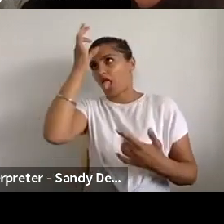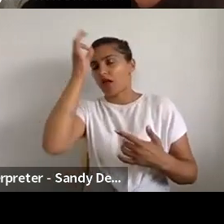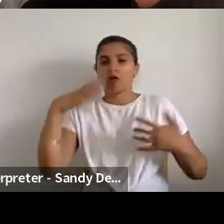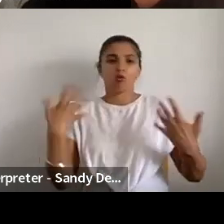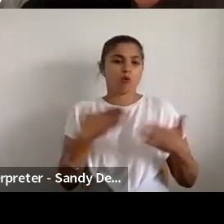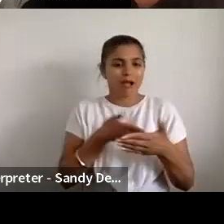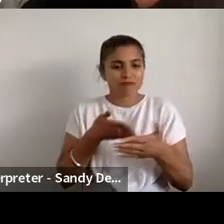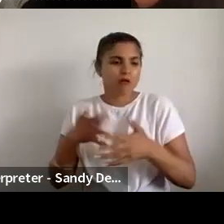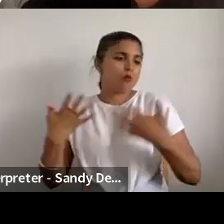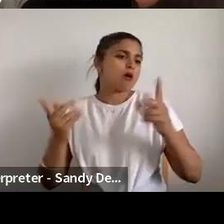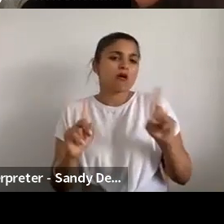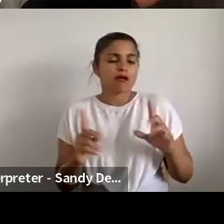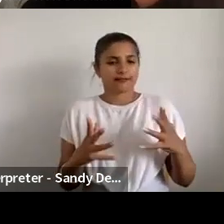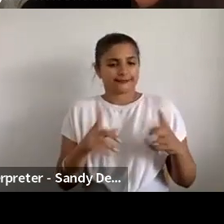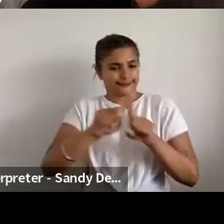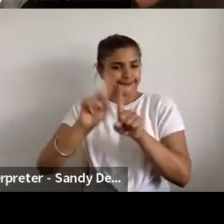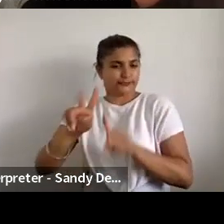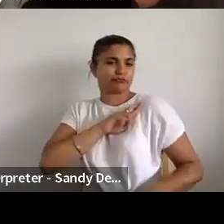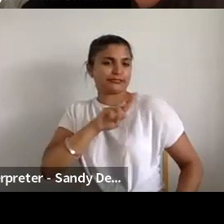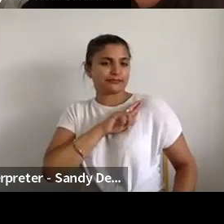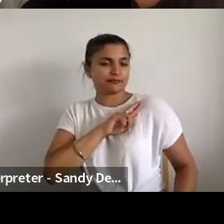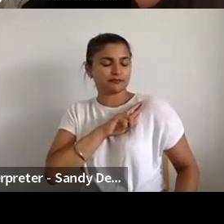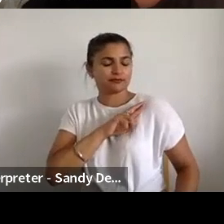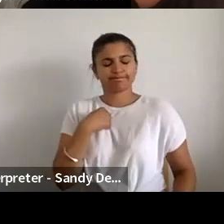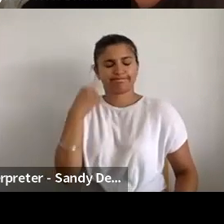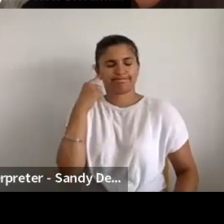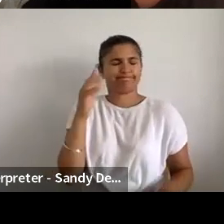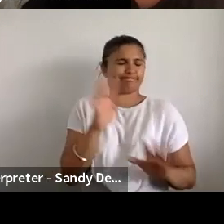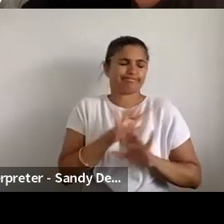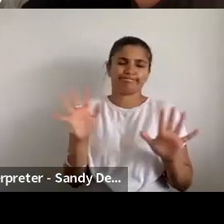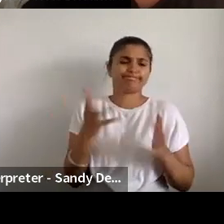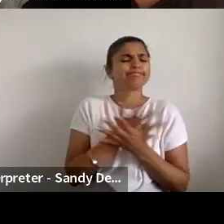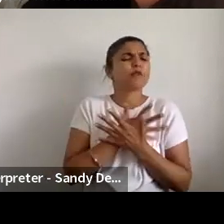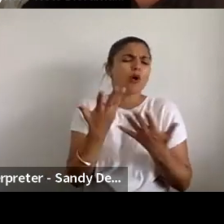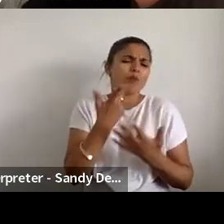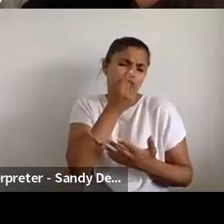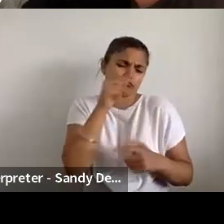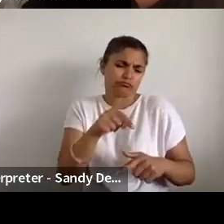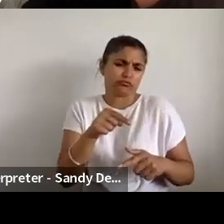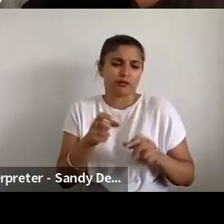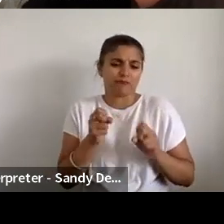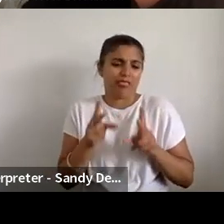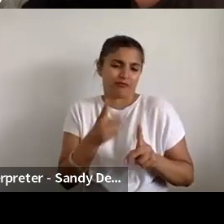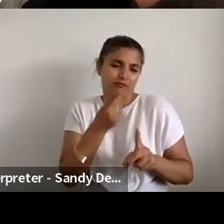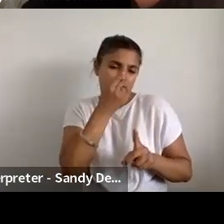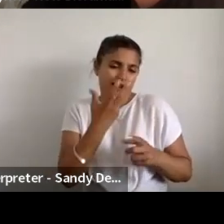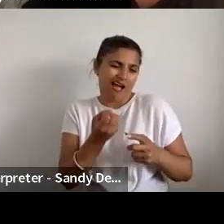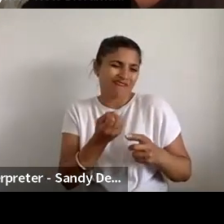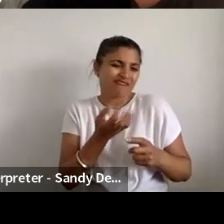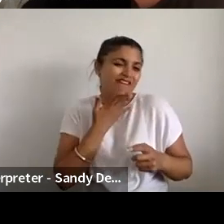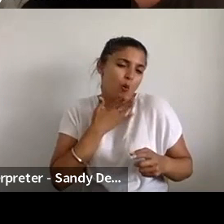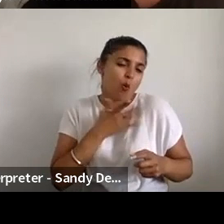I think that this is again, there are probably many flaws to this method, but I think it is a way of of